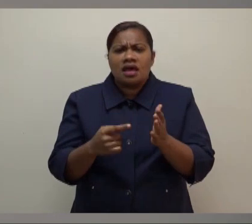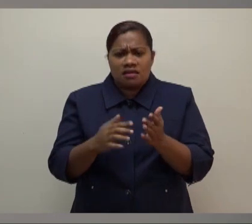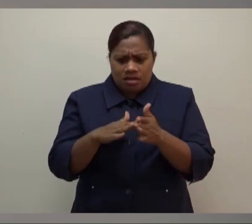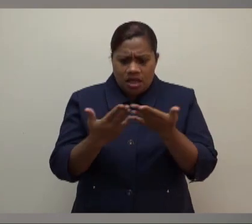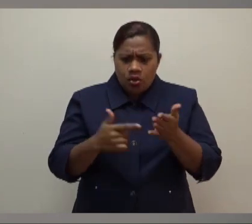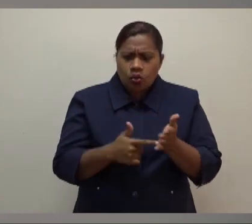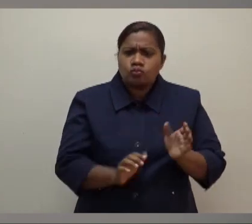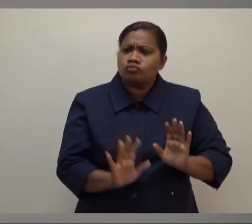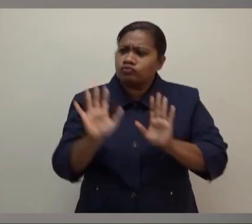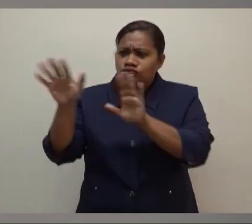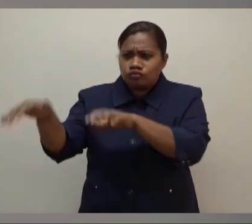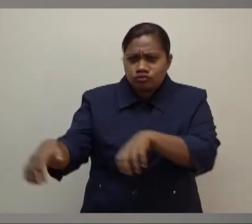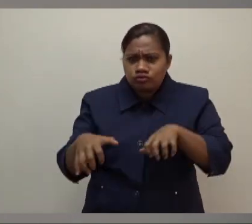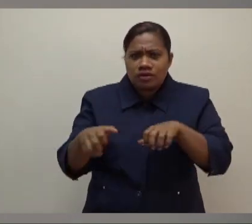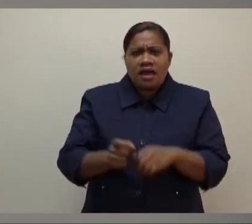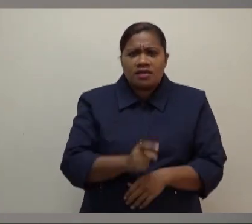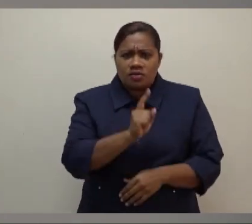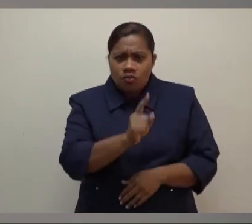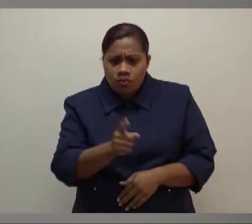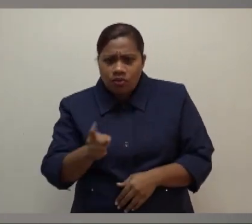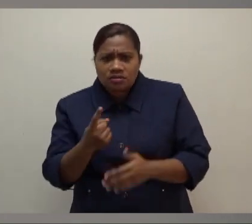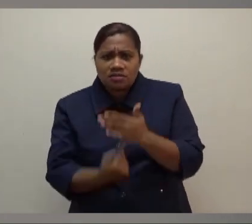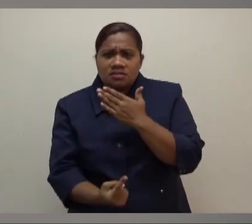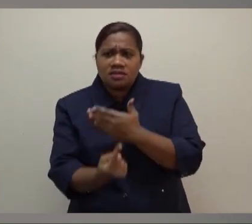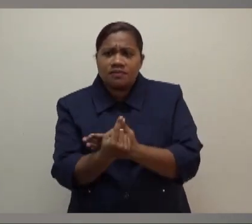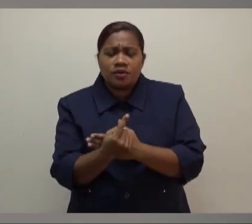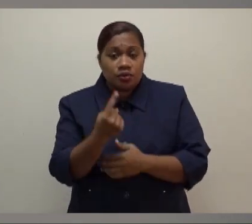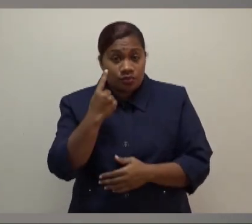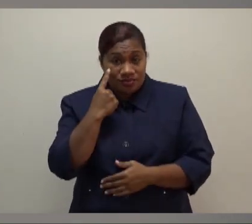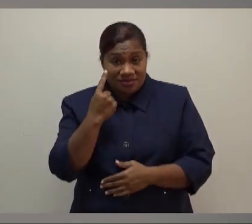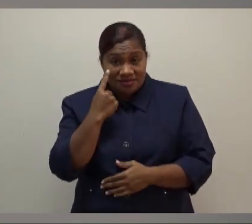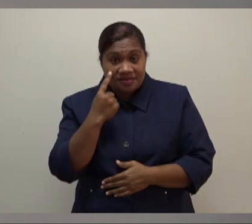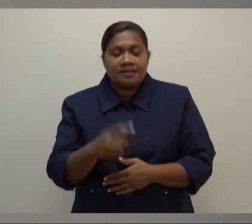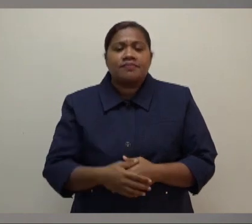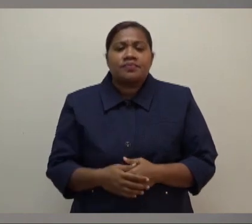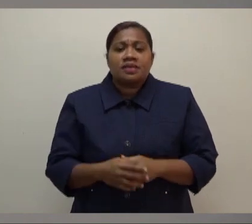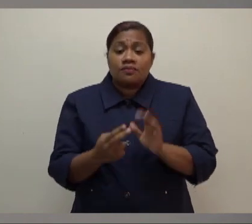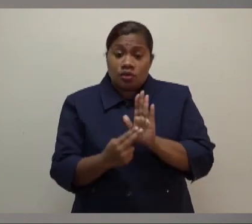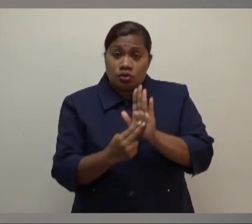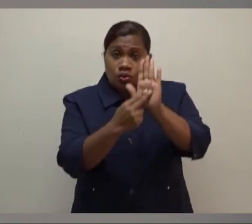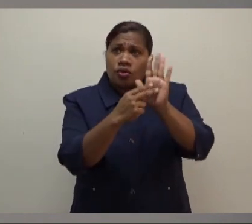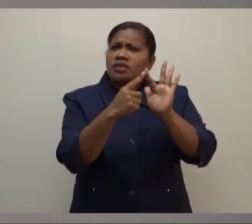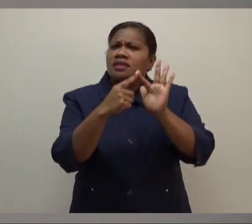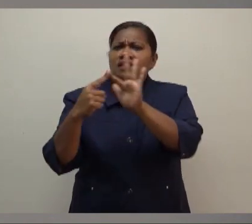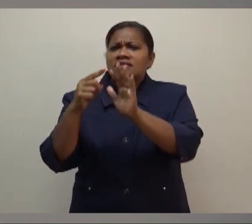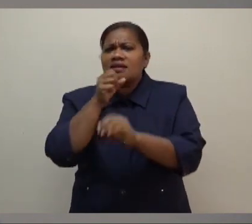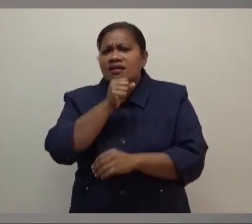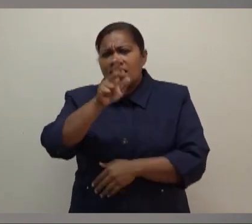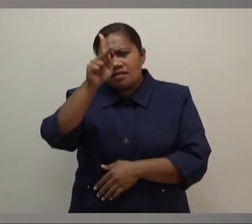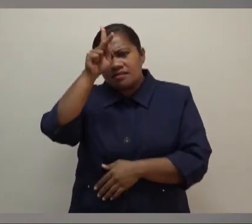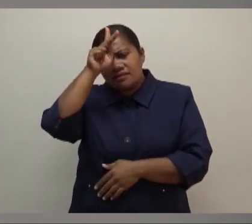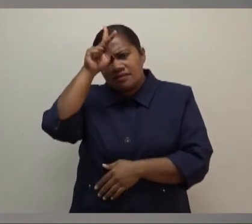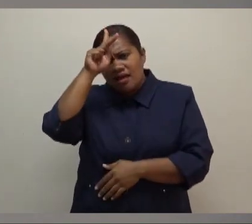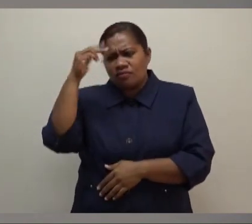out? We've seen some reports come through on social media that there are some parts of the north, the east and even Kandavo that have been affected.